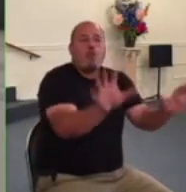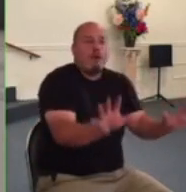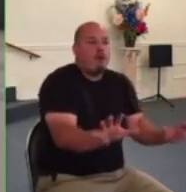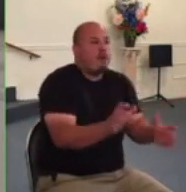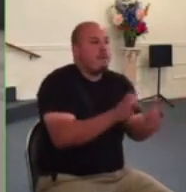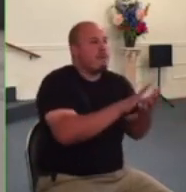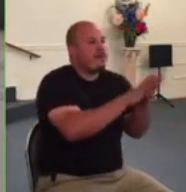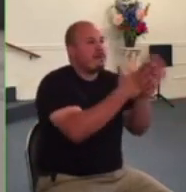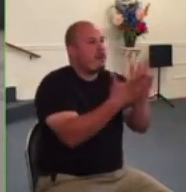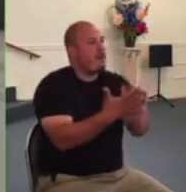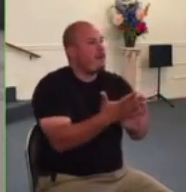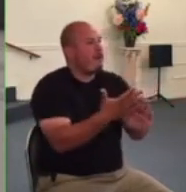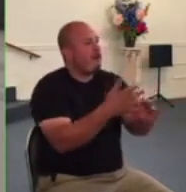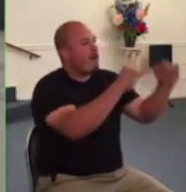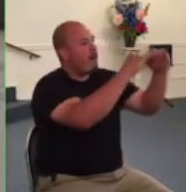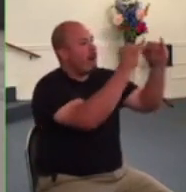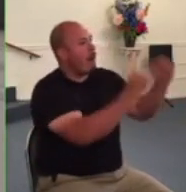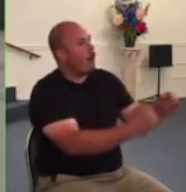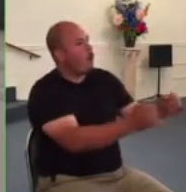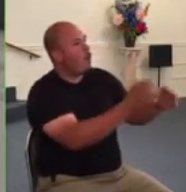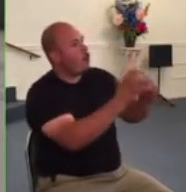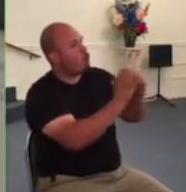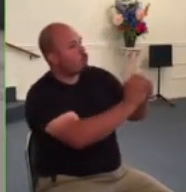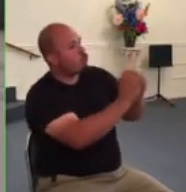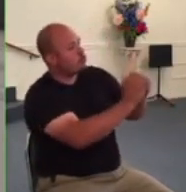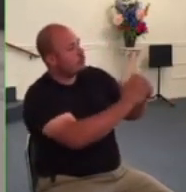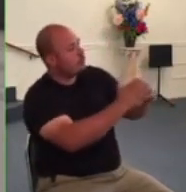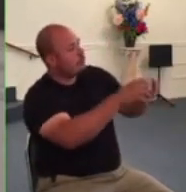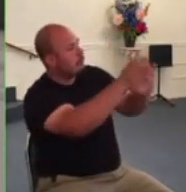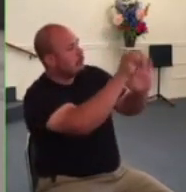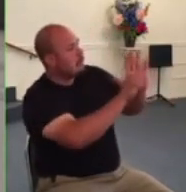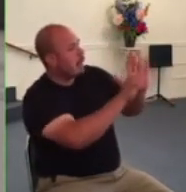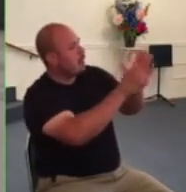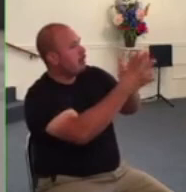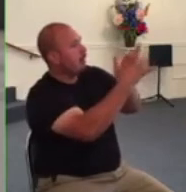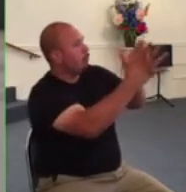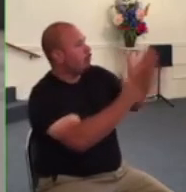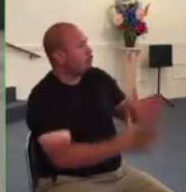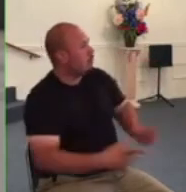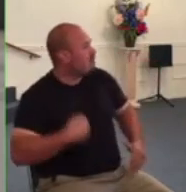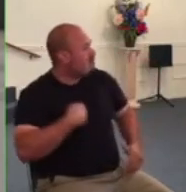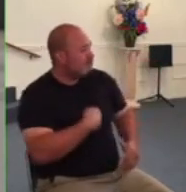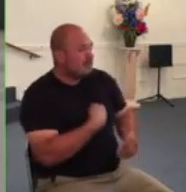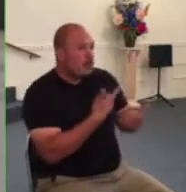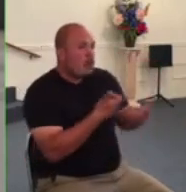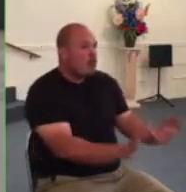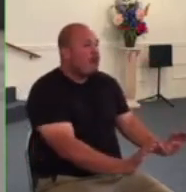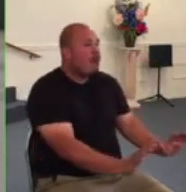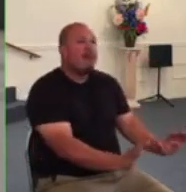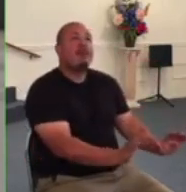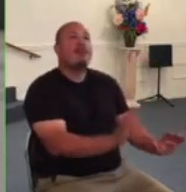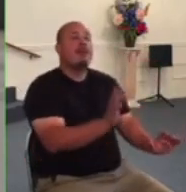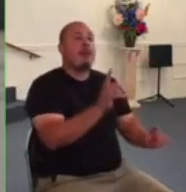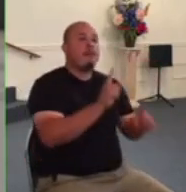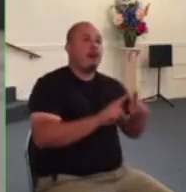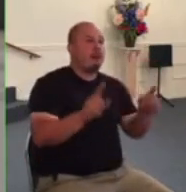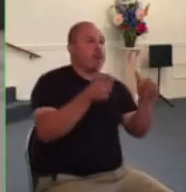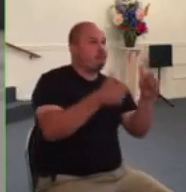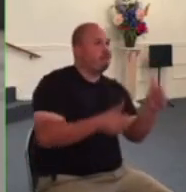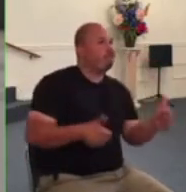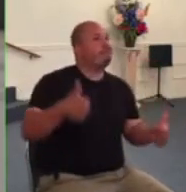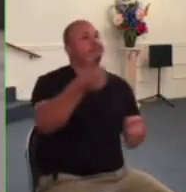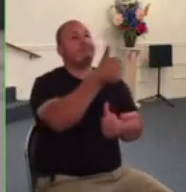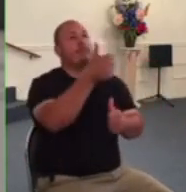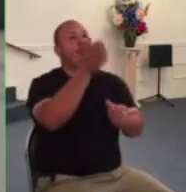place before you but let us give you our first allegiance in everything and it is out of love for you and out of a desire to